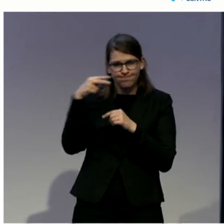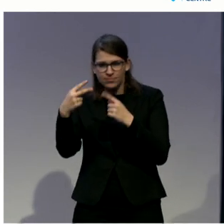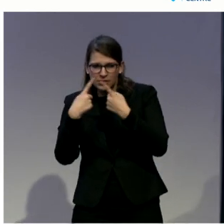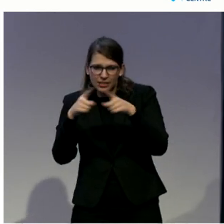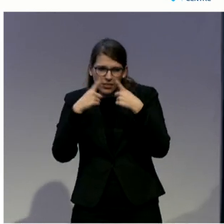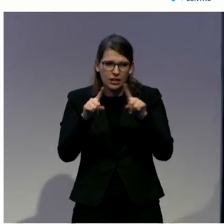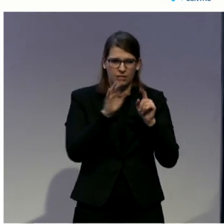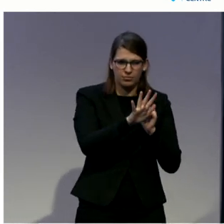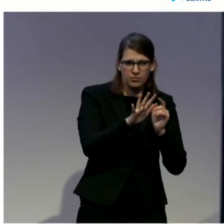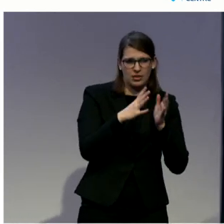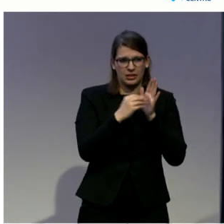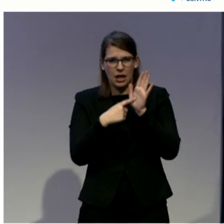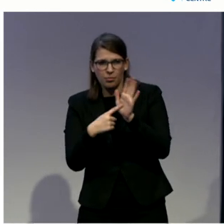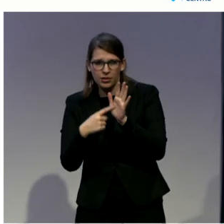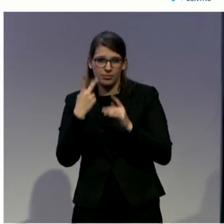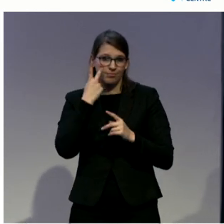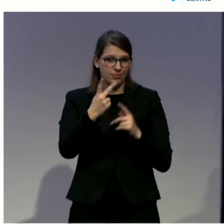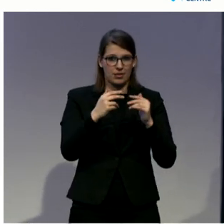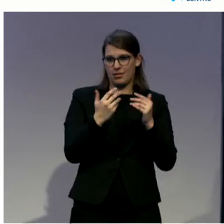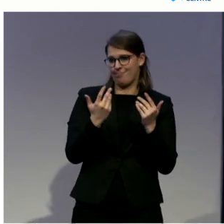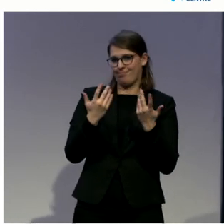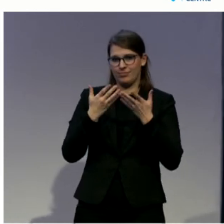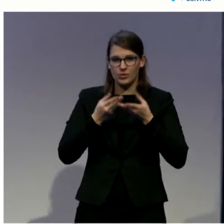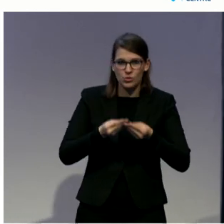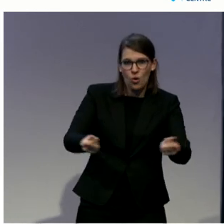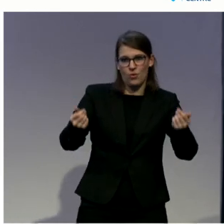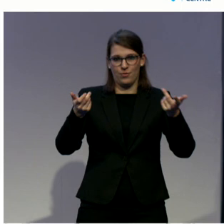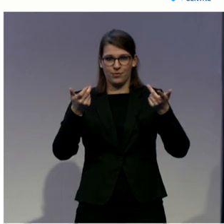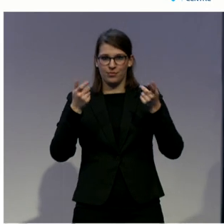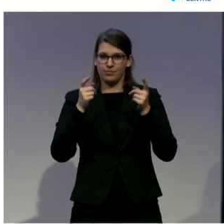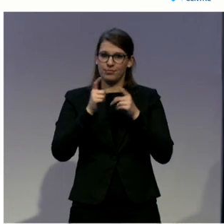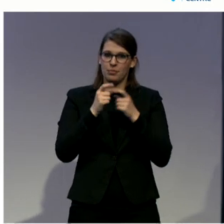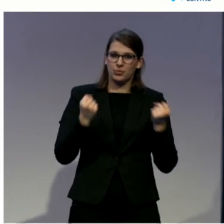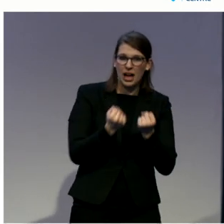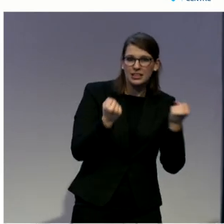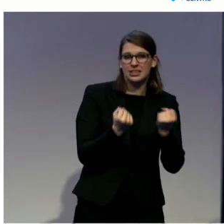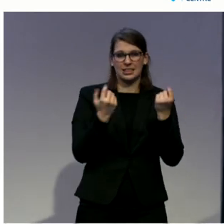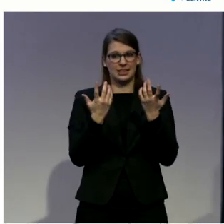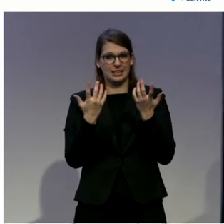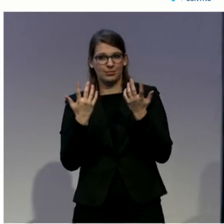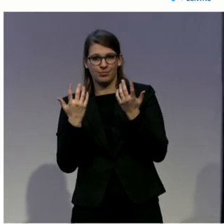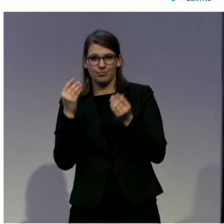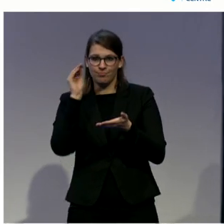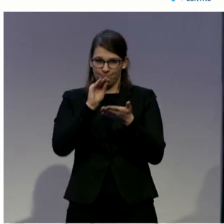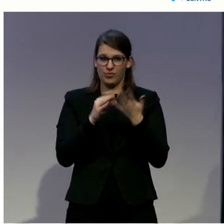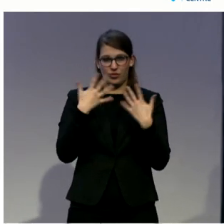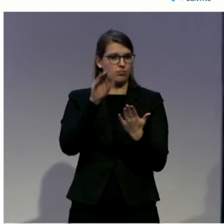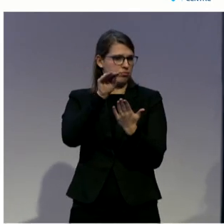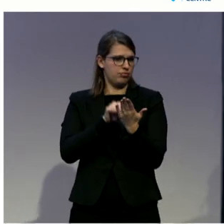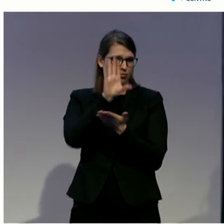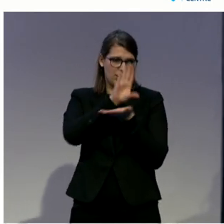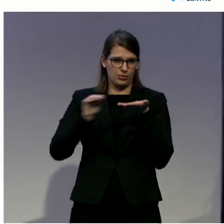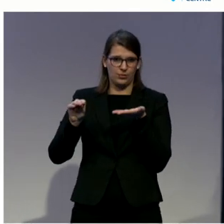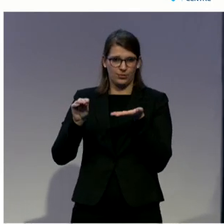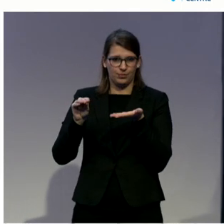and shares good practice. The goal was to raise awareness of the barriers and ways to address them,